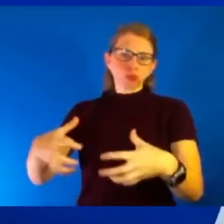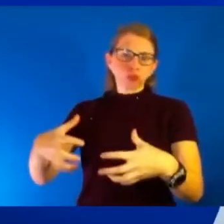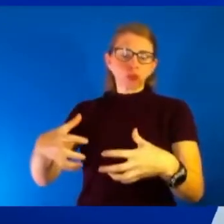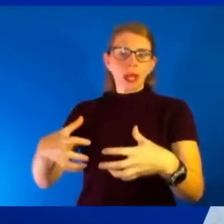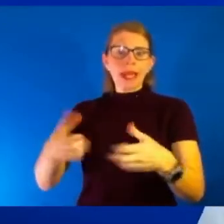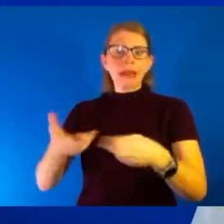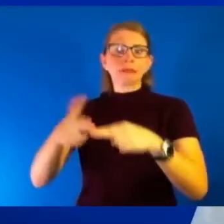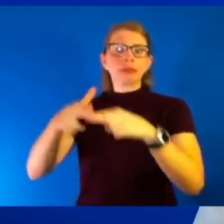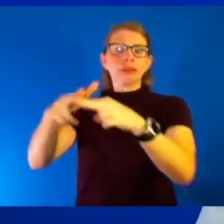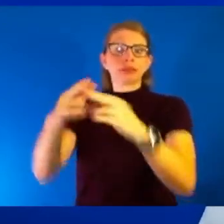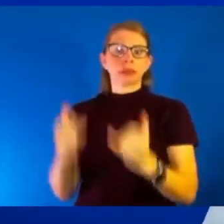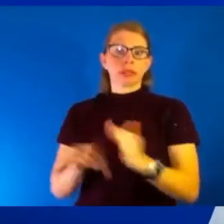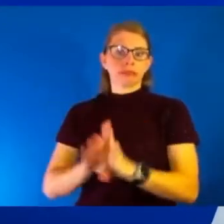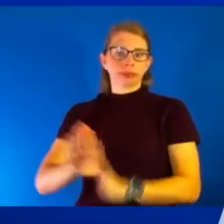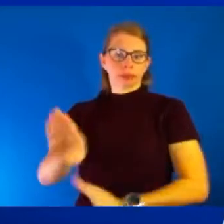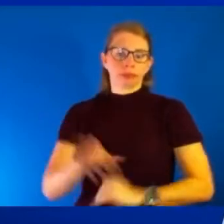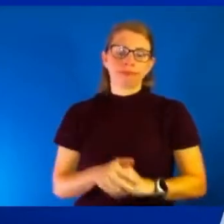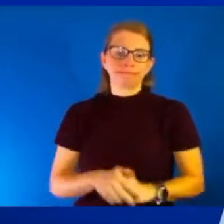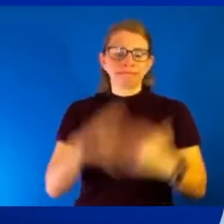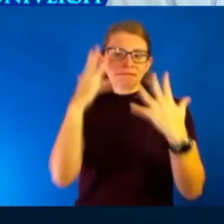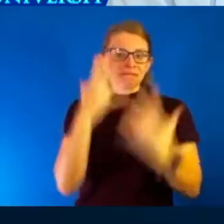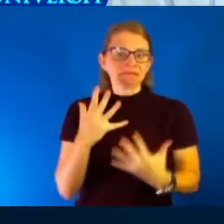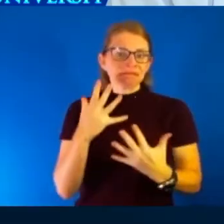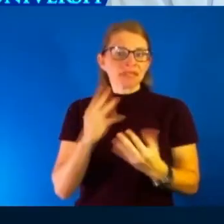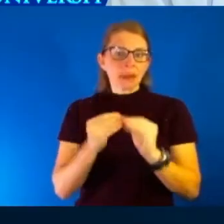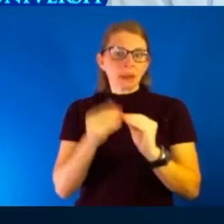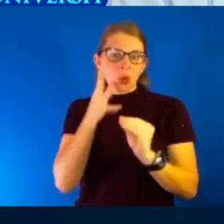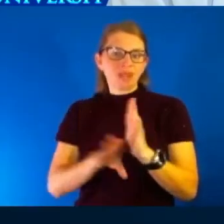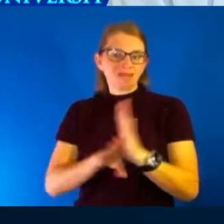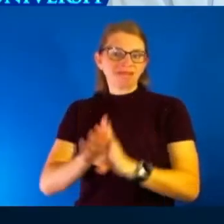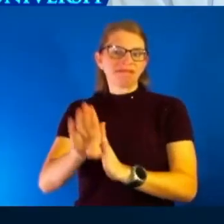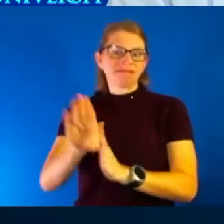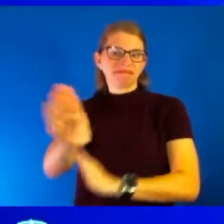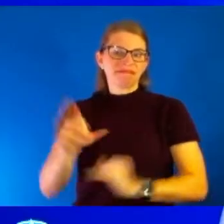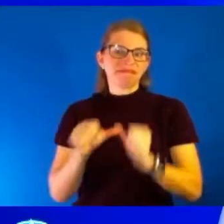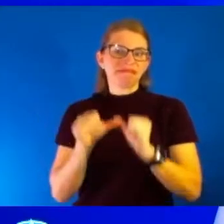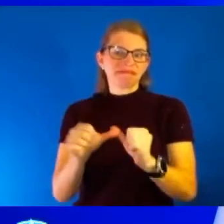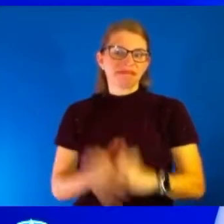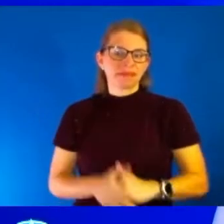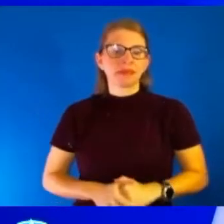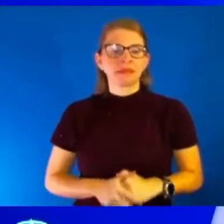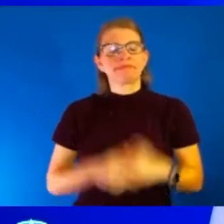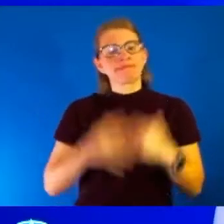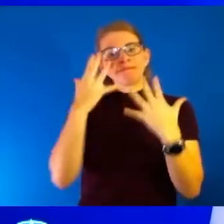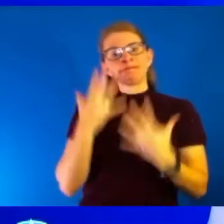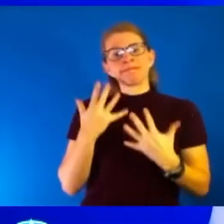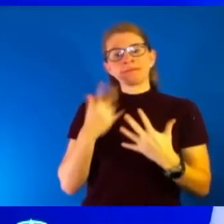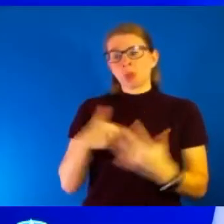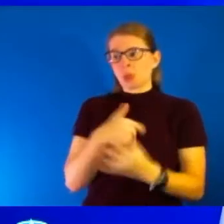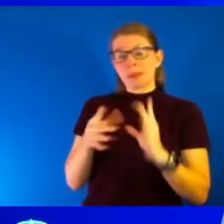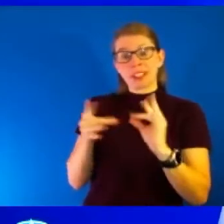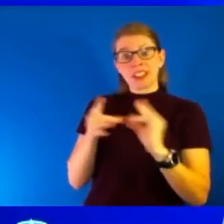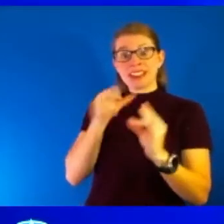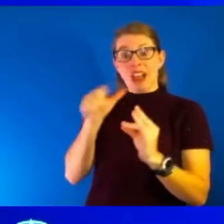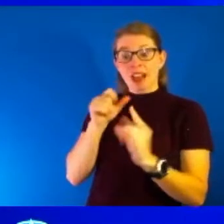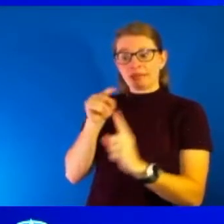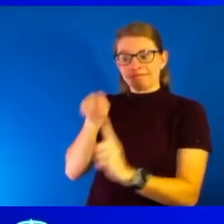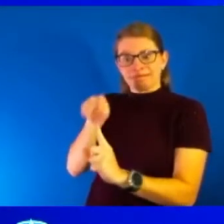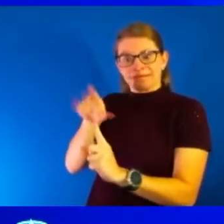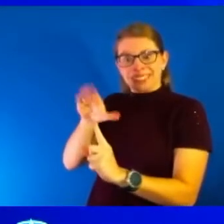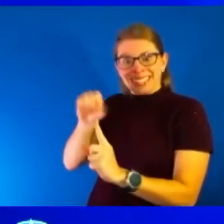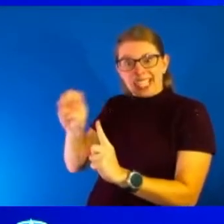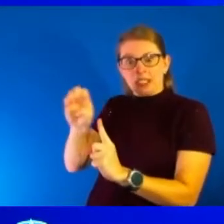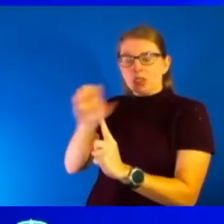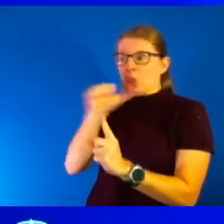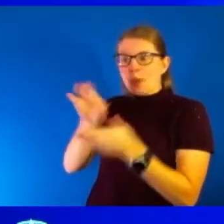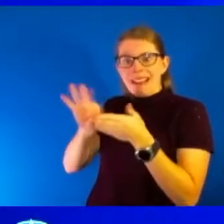I think, unfortunately, we're going to still see that continue to rise. Yeah, yeah, unfortunately, you know, and we have said it, it's not all about cases, because we probably don't count all the